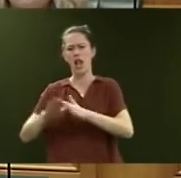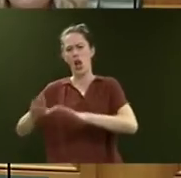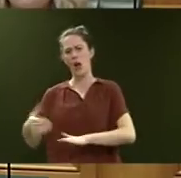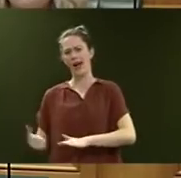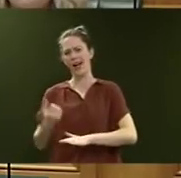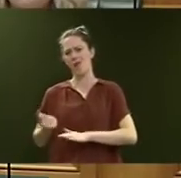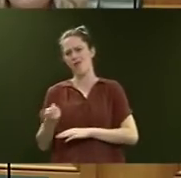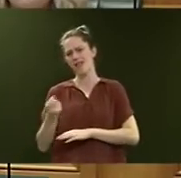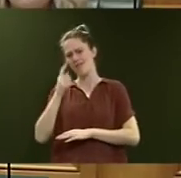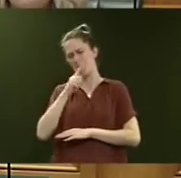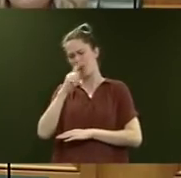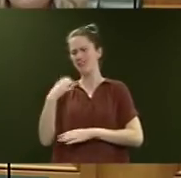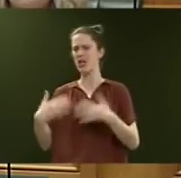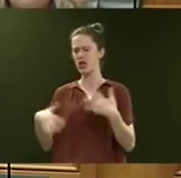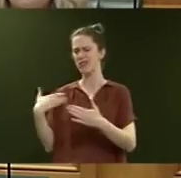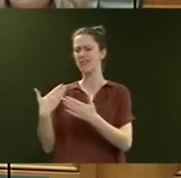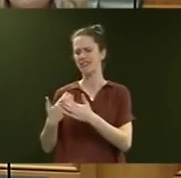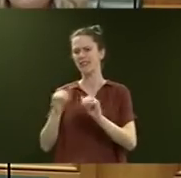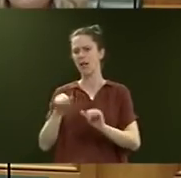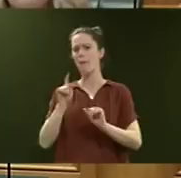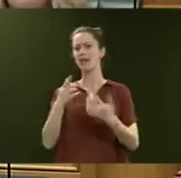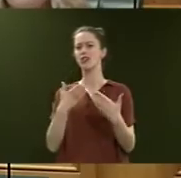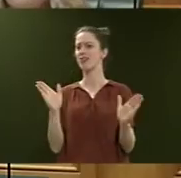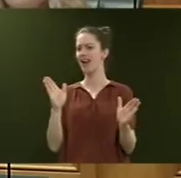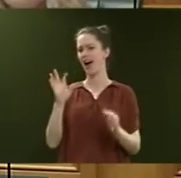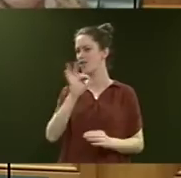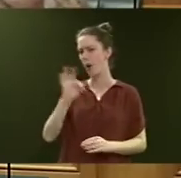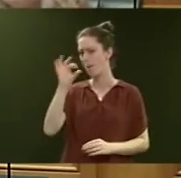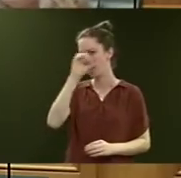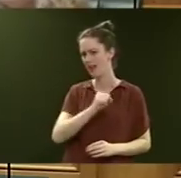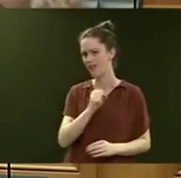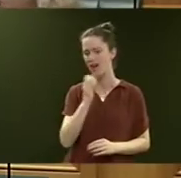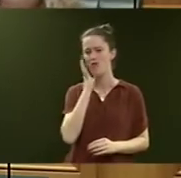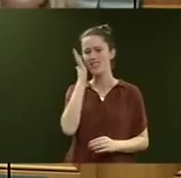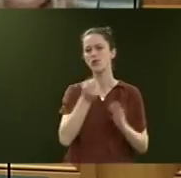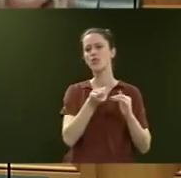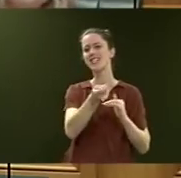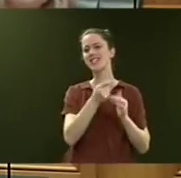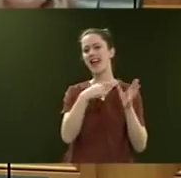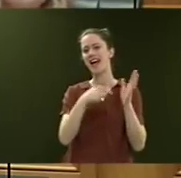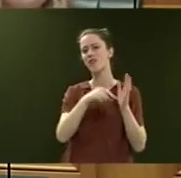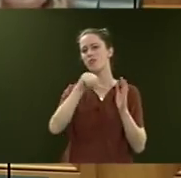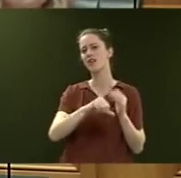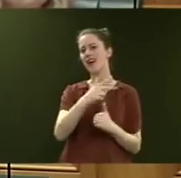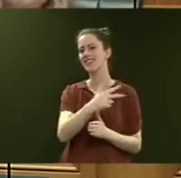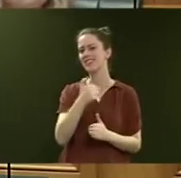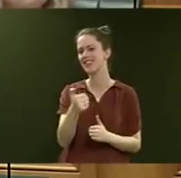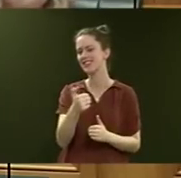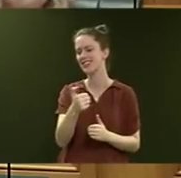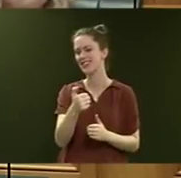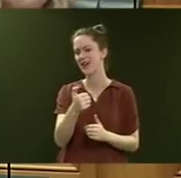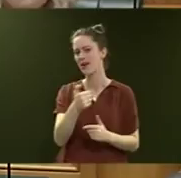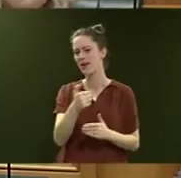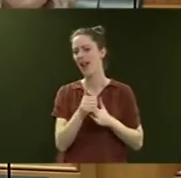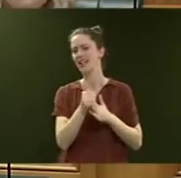many cases in recent years, in general I do not believe that the Residential Tenancies Act 1986 leads to